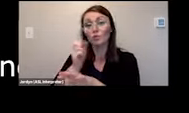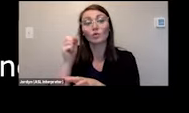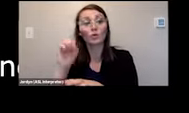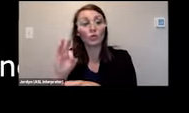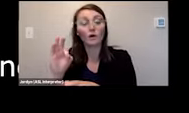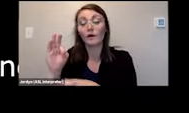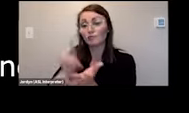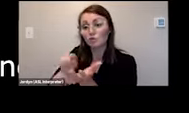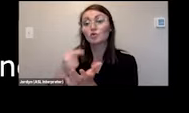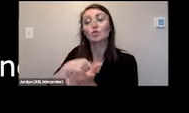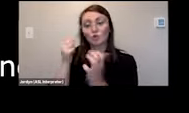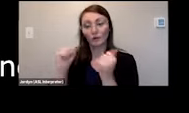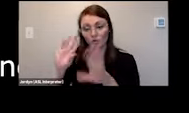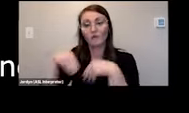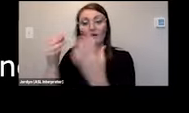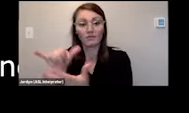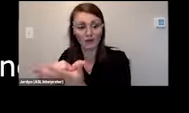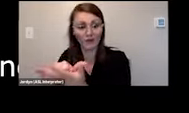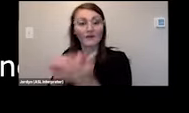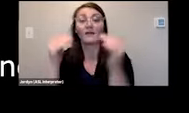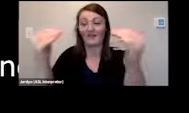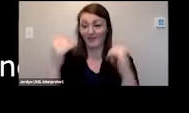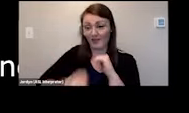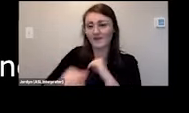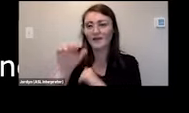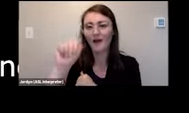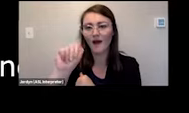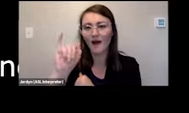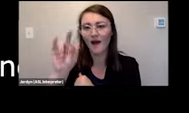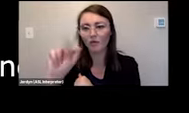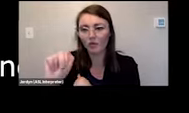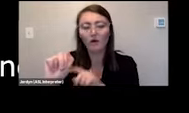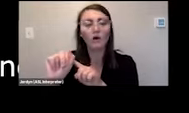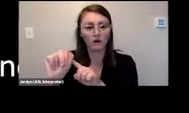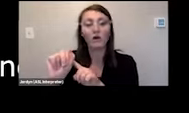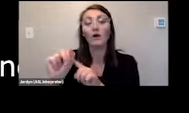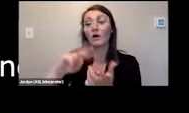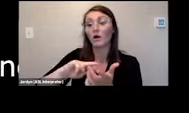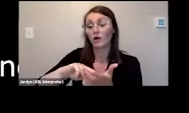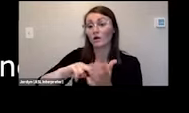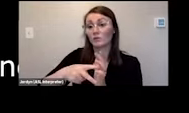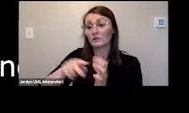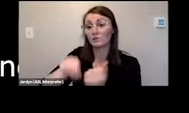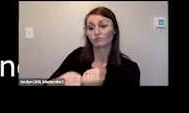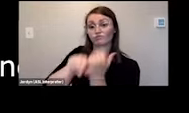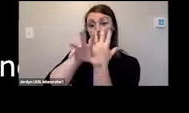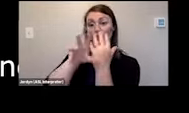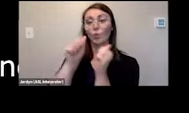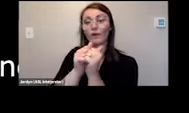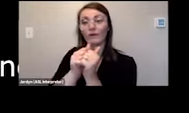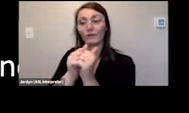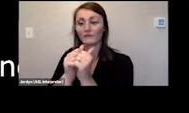call app service so they can video call to an agent and the agent can then describe what their camera phone sees